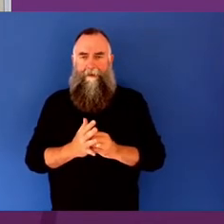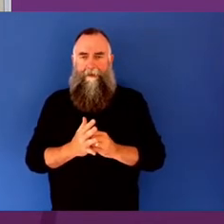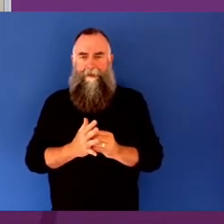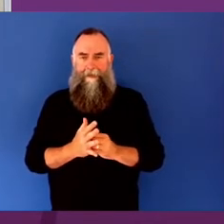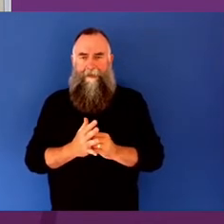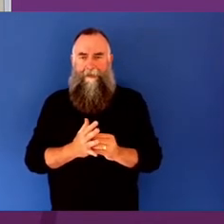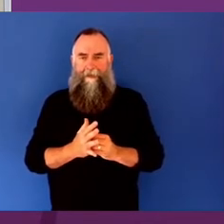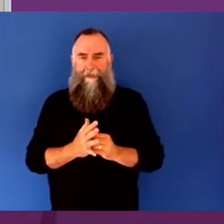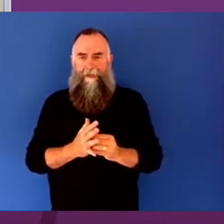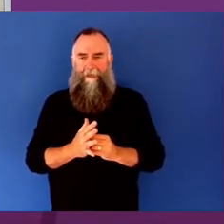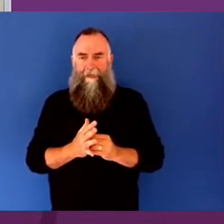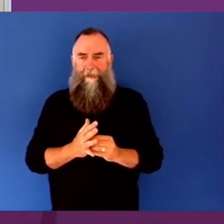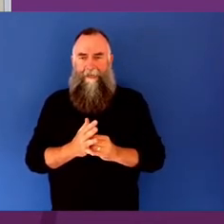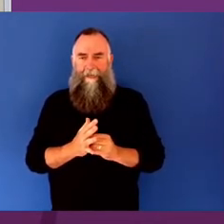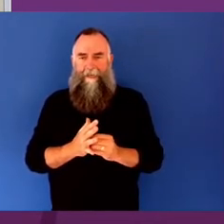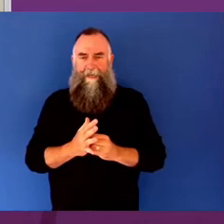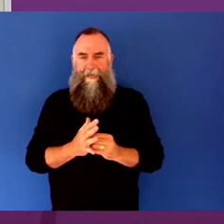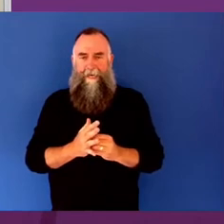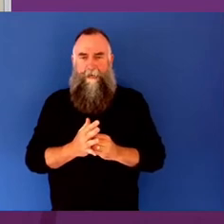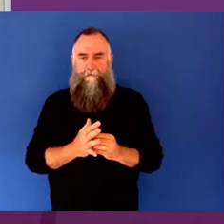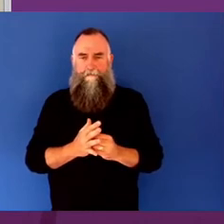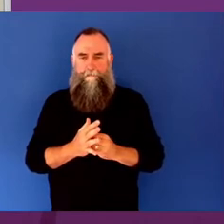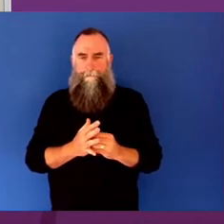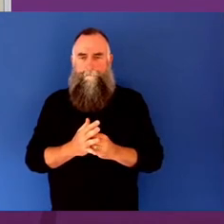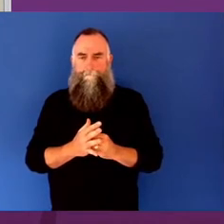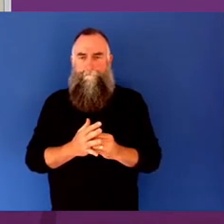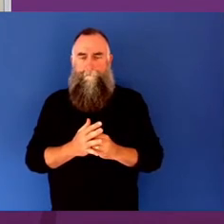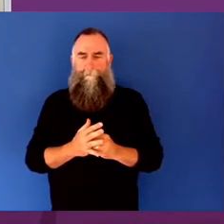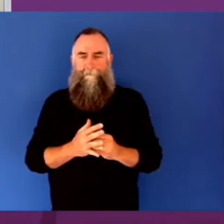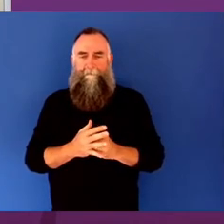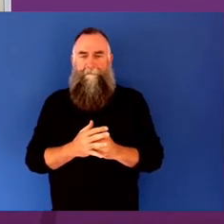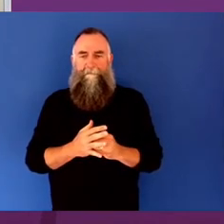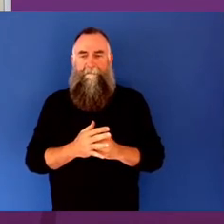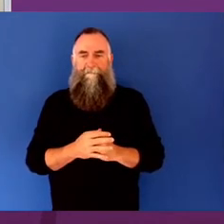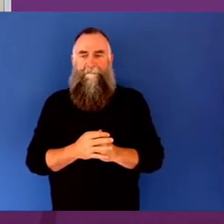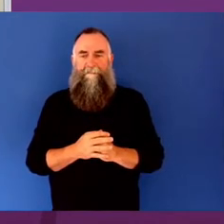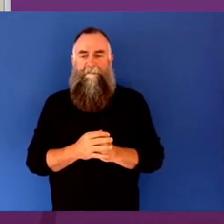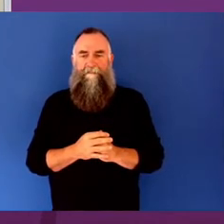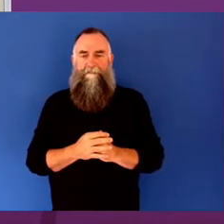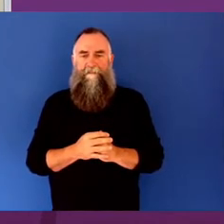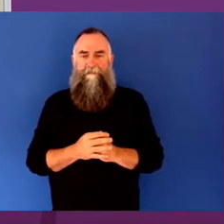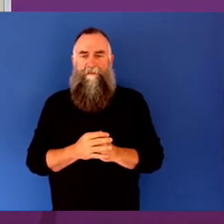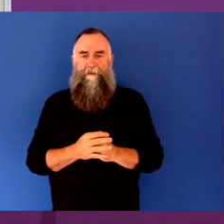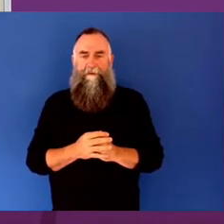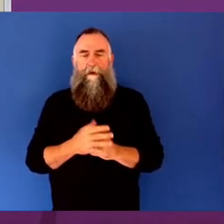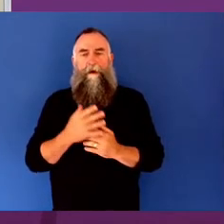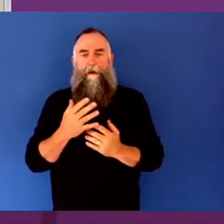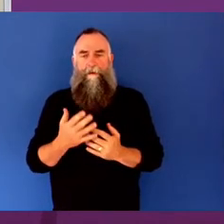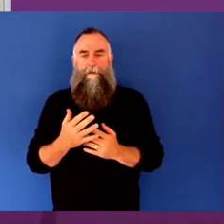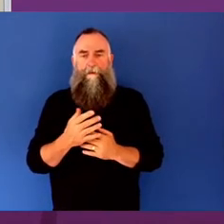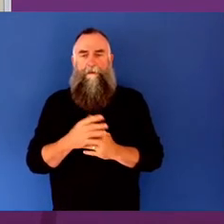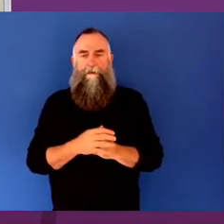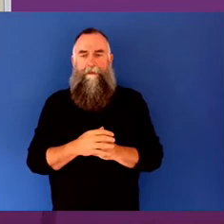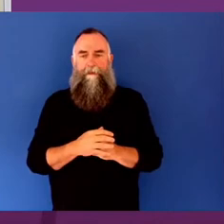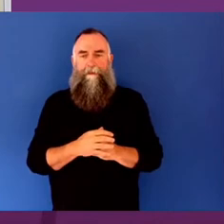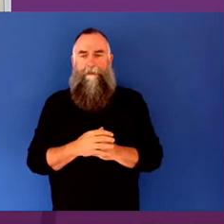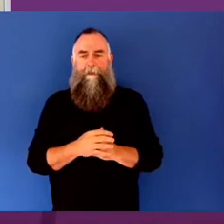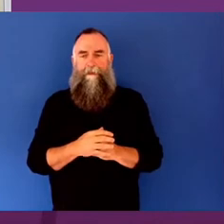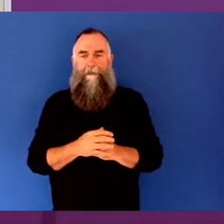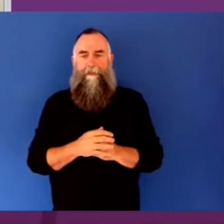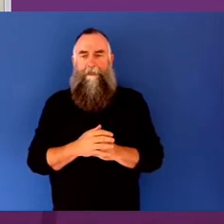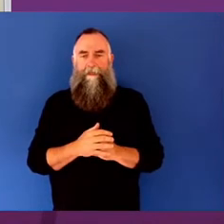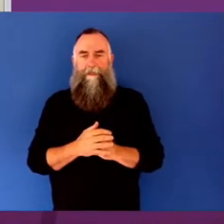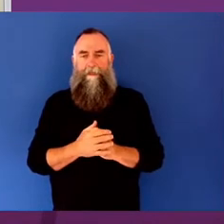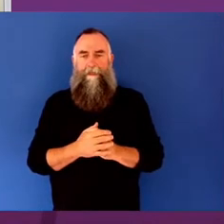It wouldn't be a 2021 moment without your on mute moment, Adrian, so thank you for breaking that